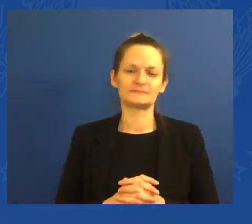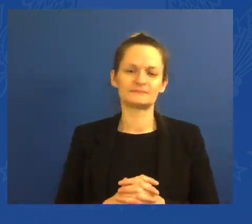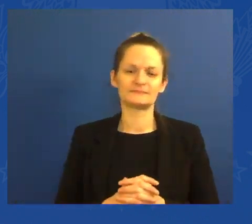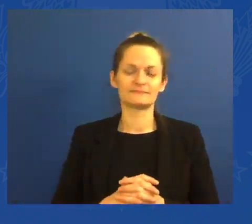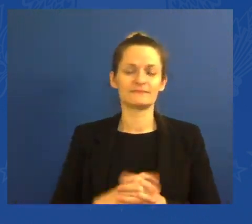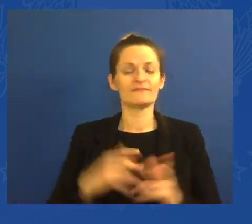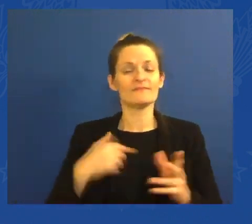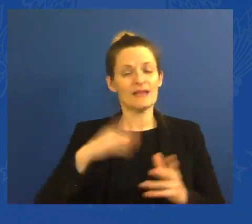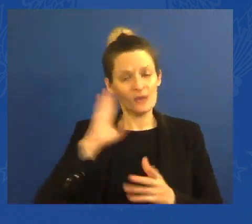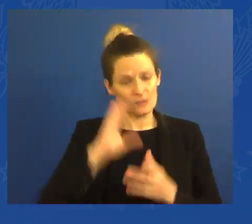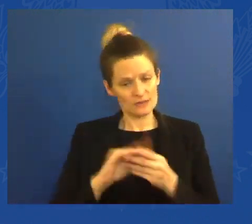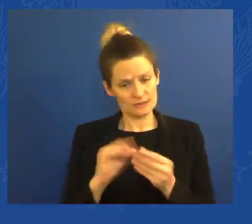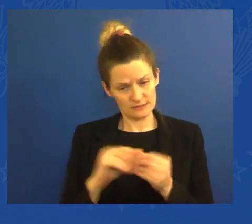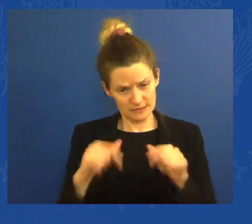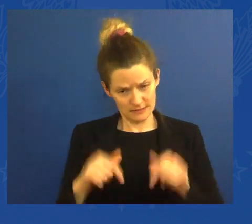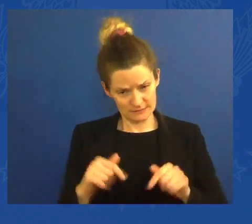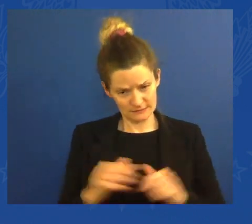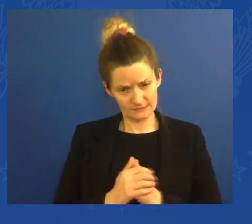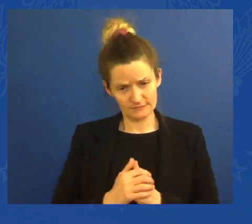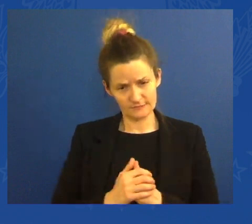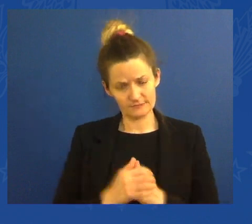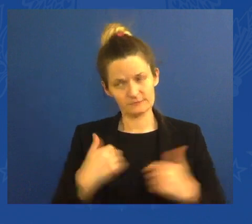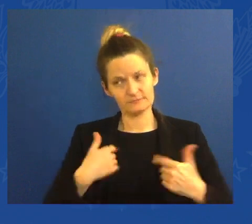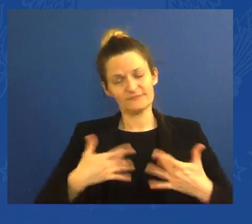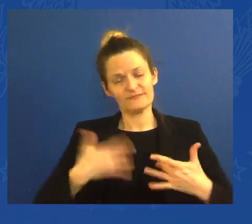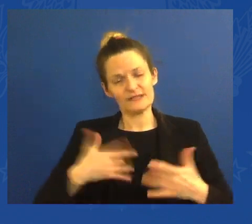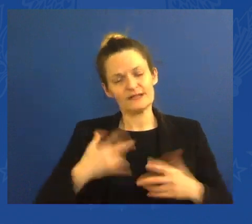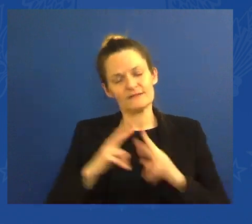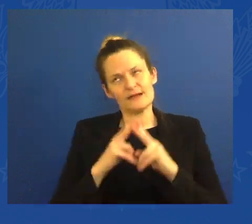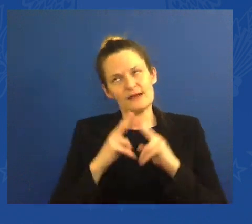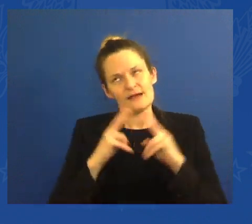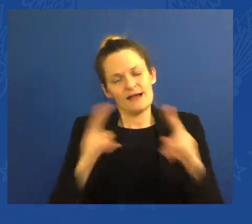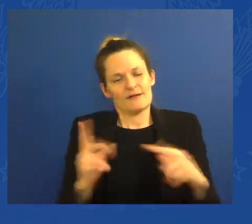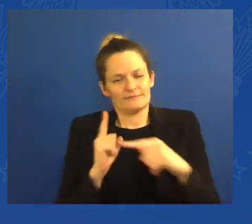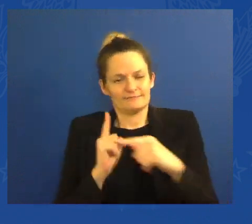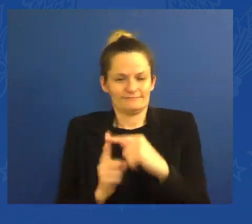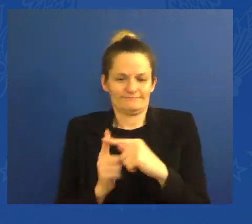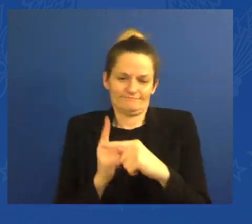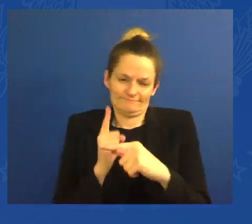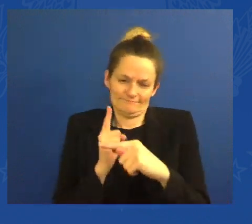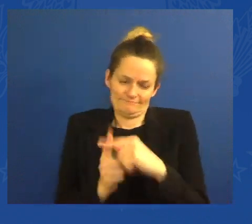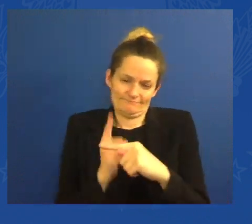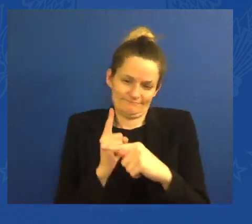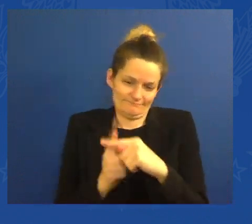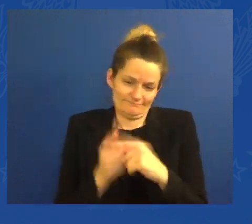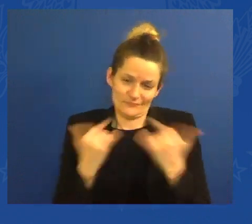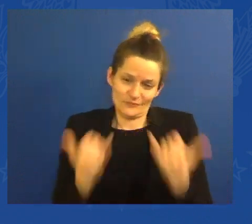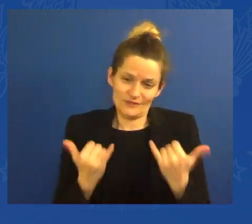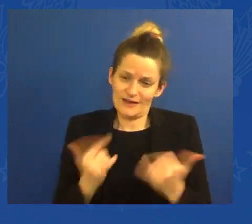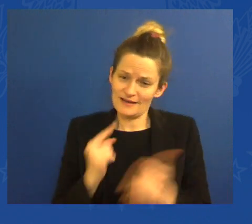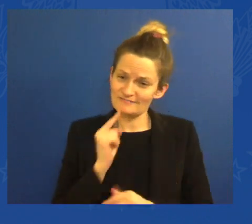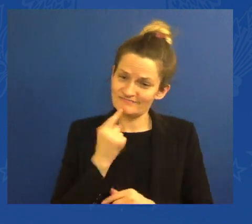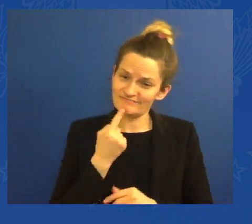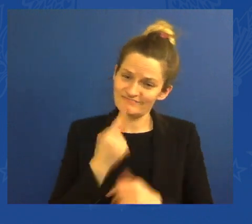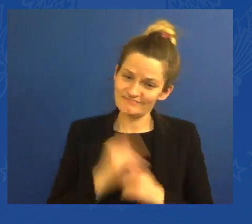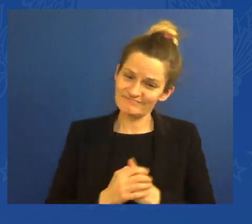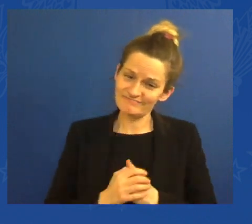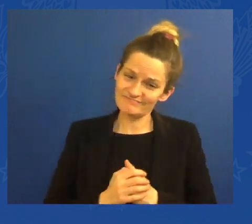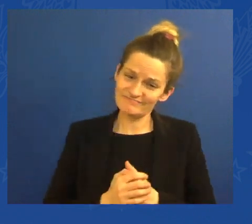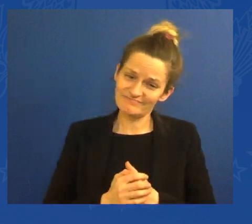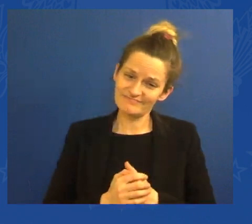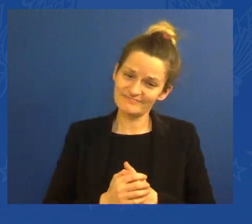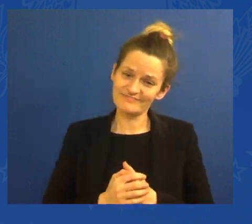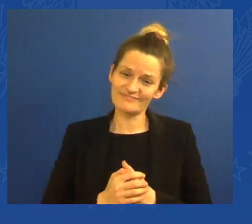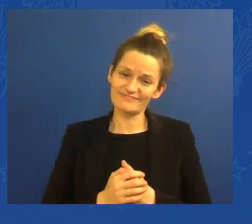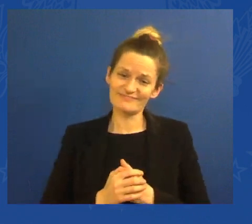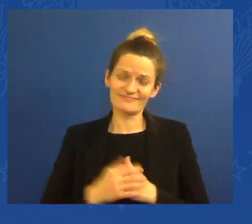America today than I've ever been, and I really mean it. We're on a path to win the economic competition of the 21st century that we